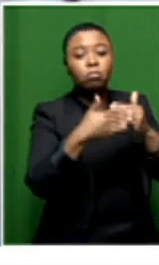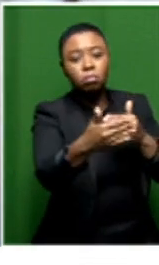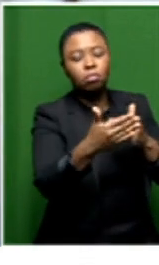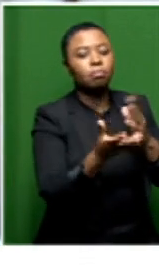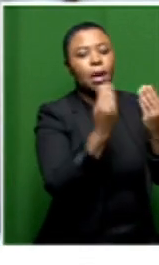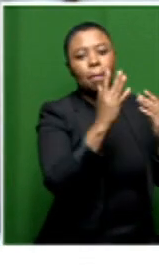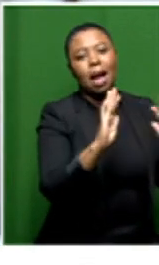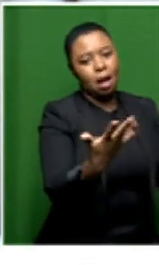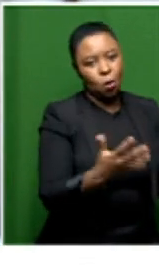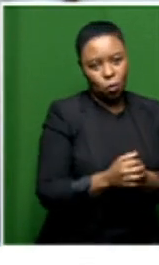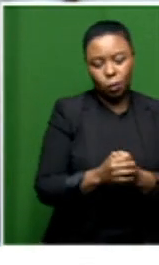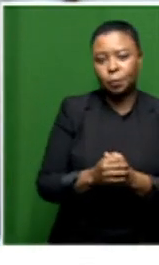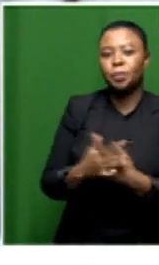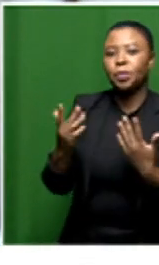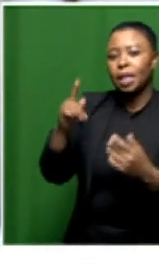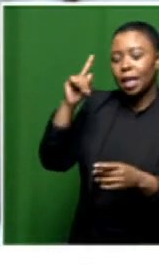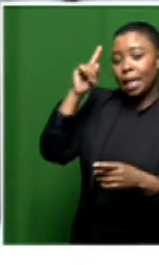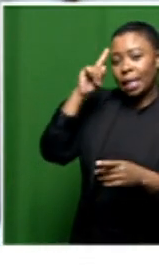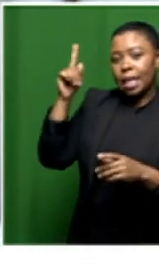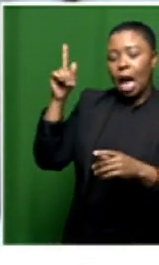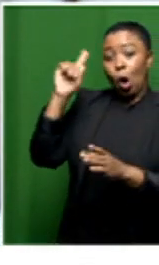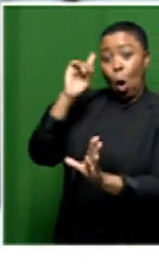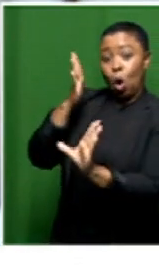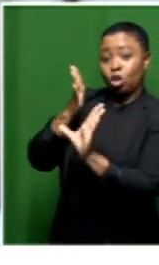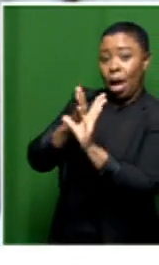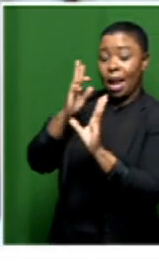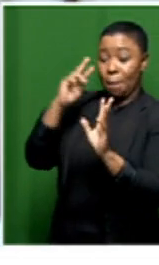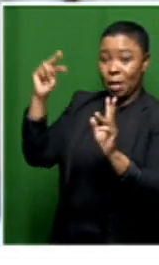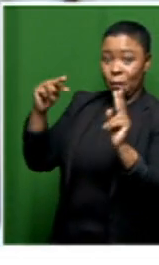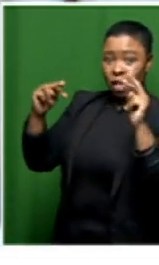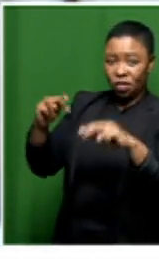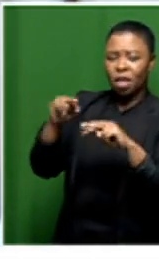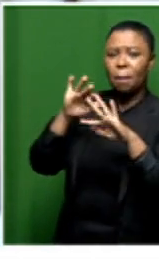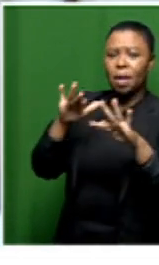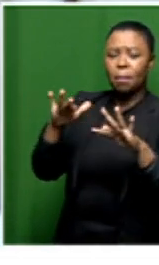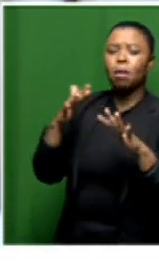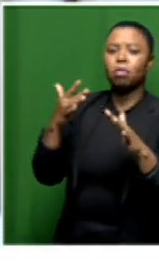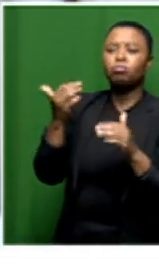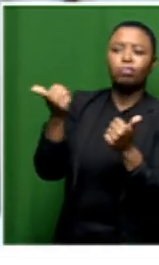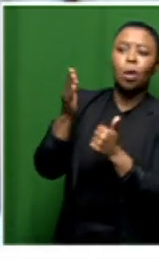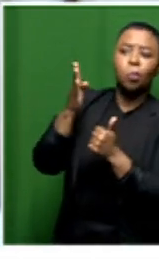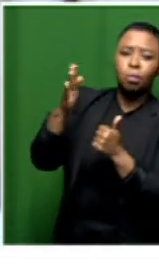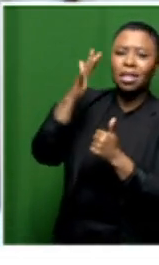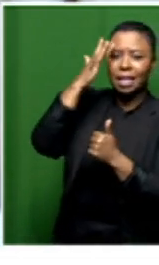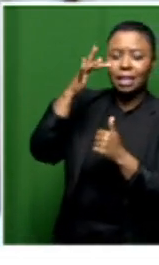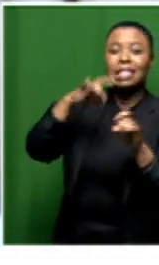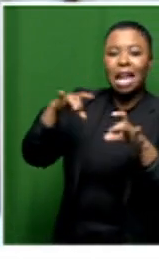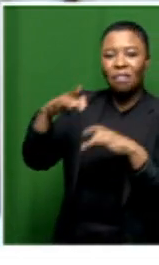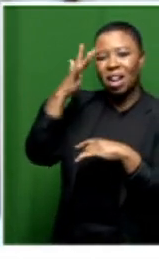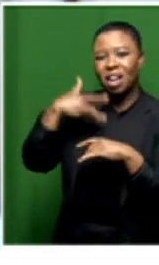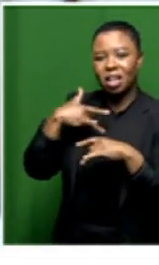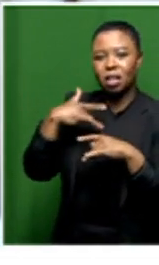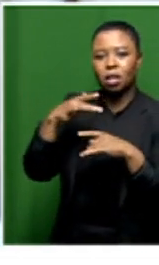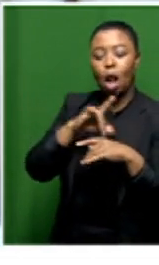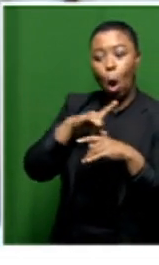finally uh professor pretorius from a psychological perspective uh for people who are suffering with long covert uh what is